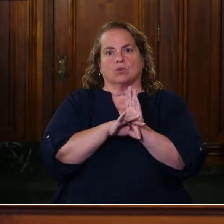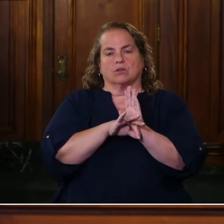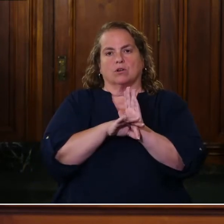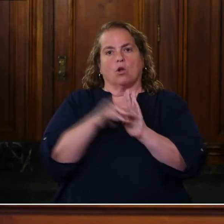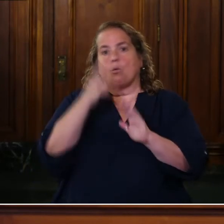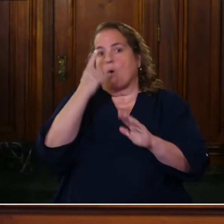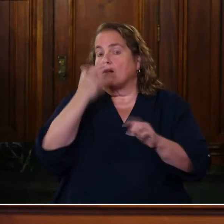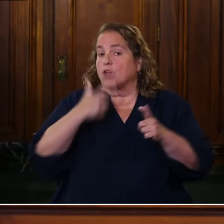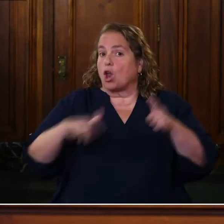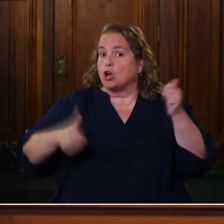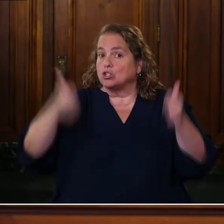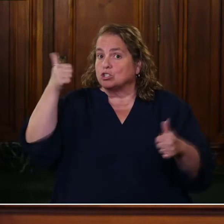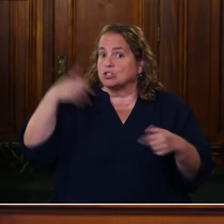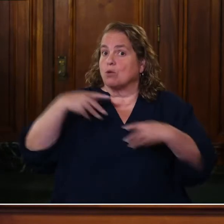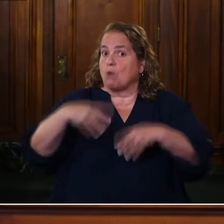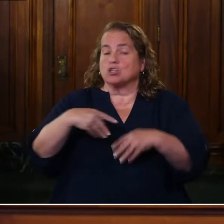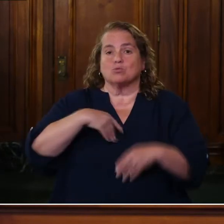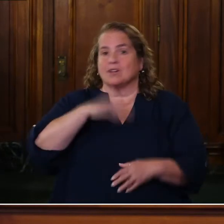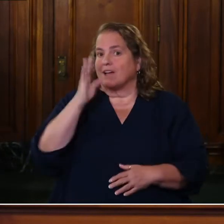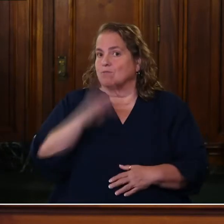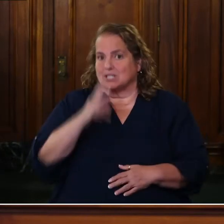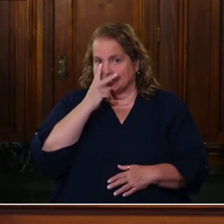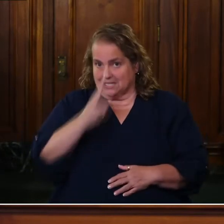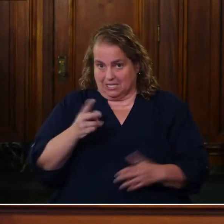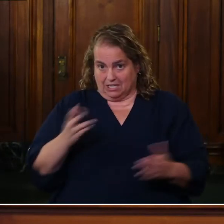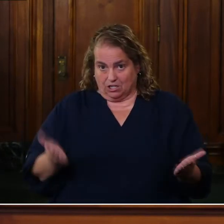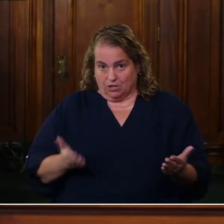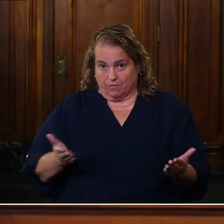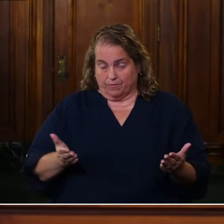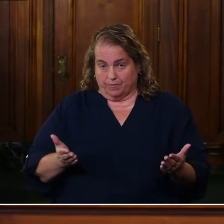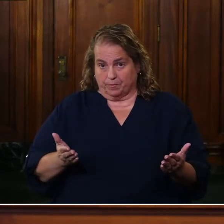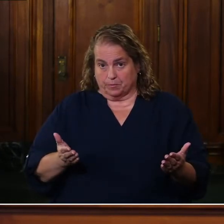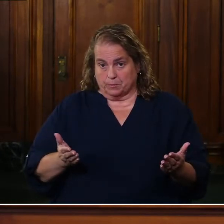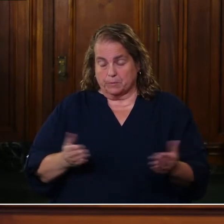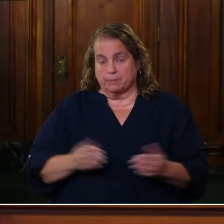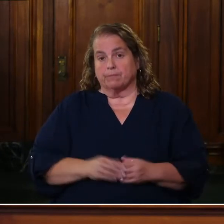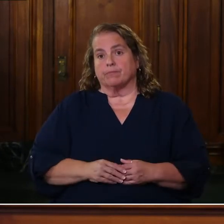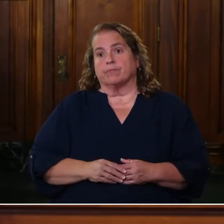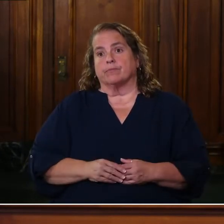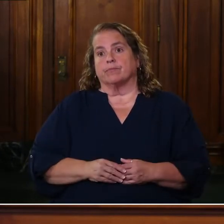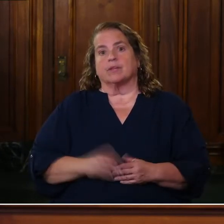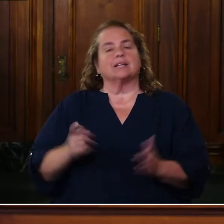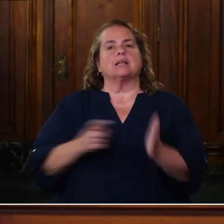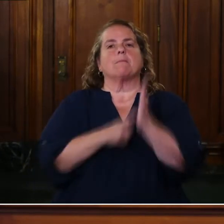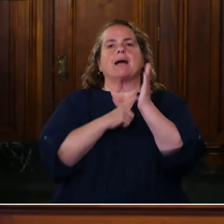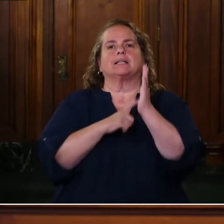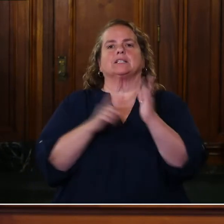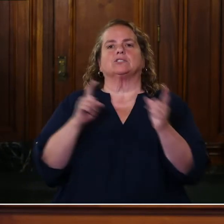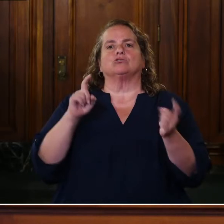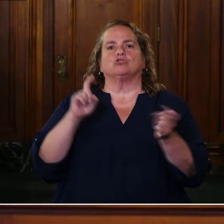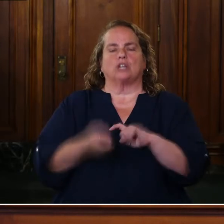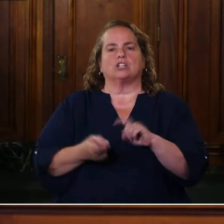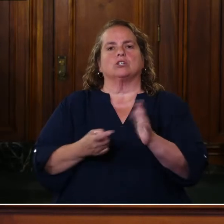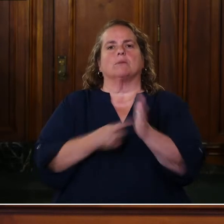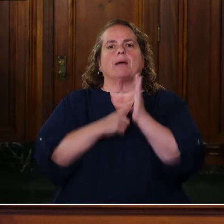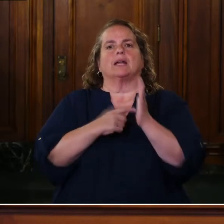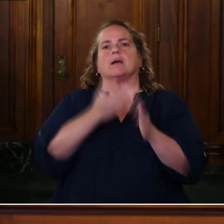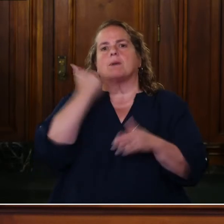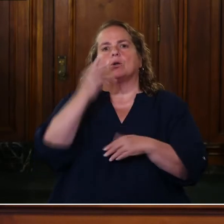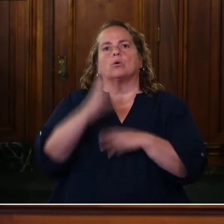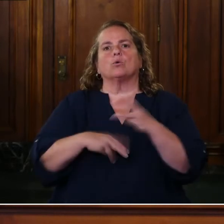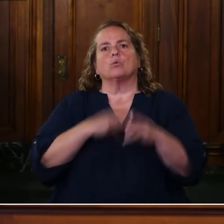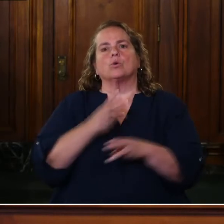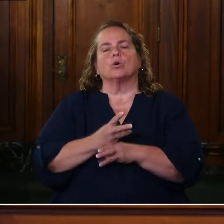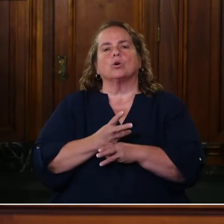largest marches that we've ever seen here. Out there, um, demanding change and demanding a better world.